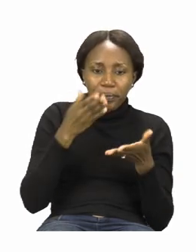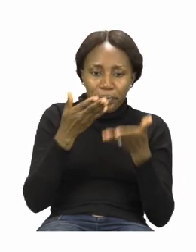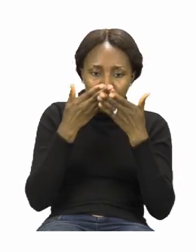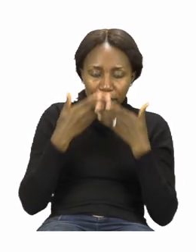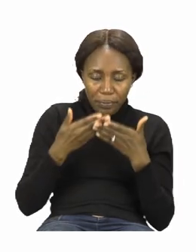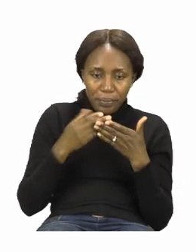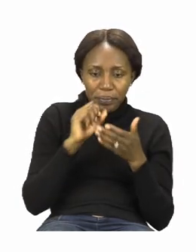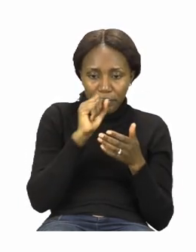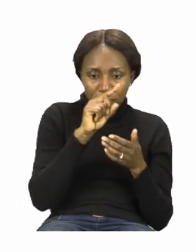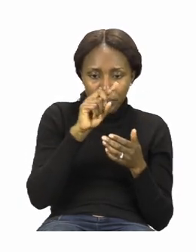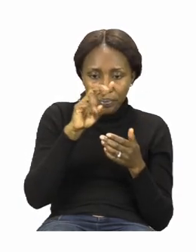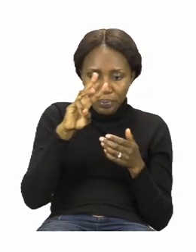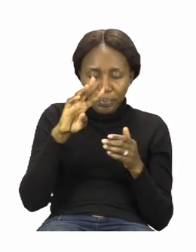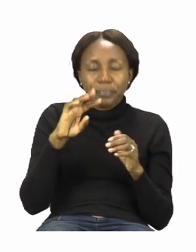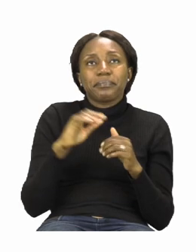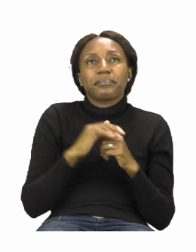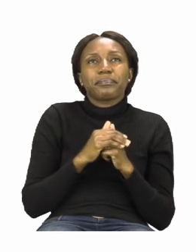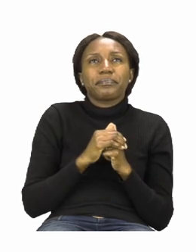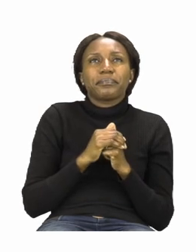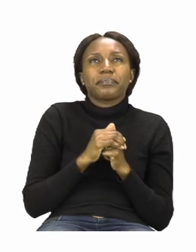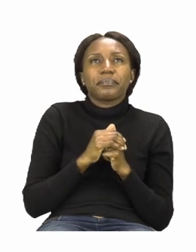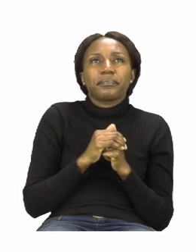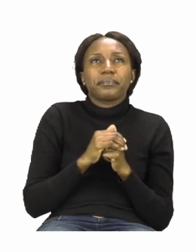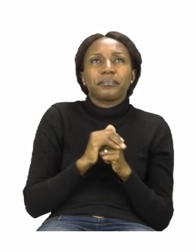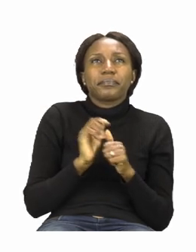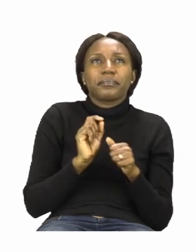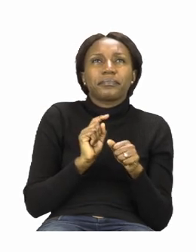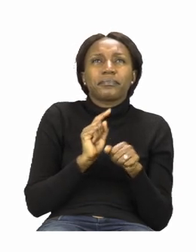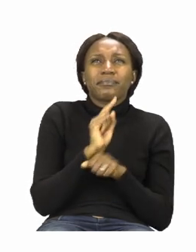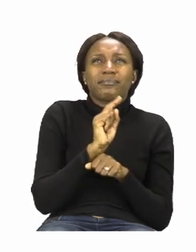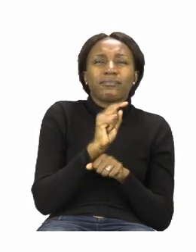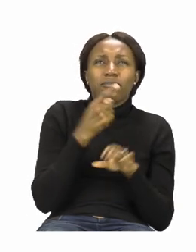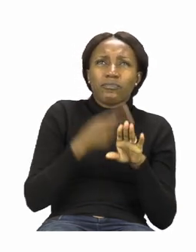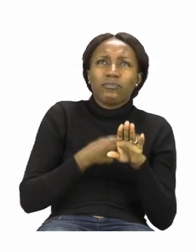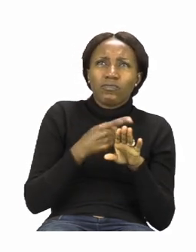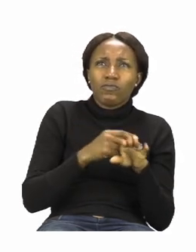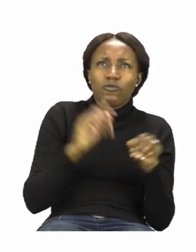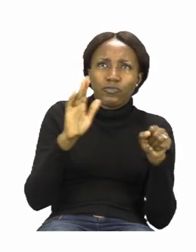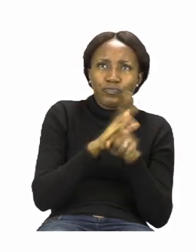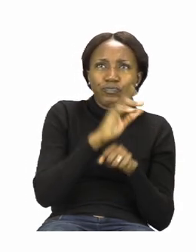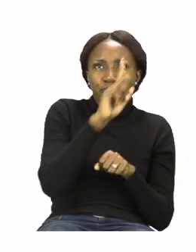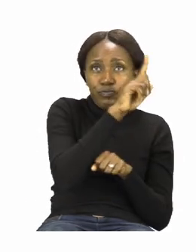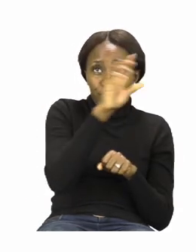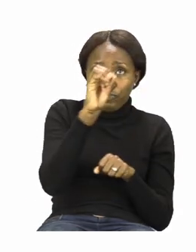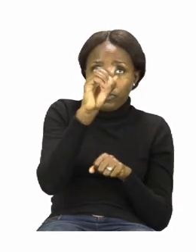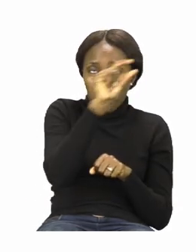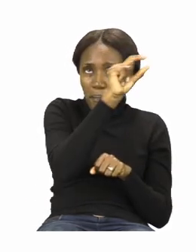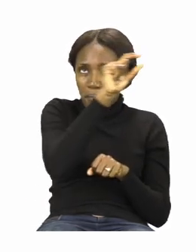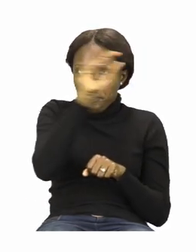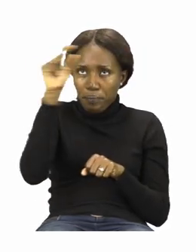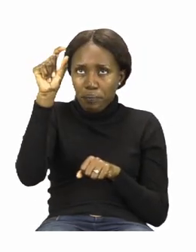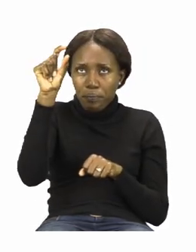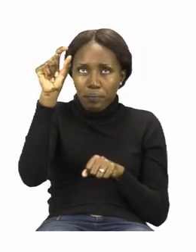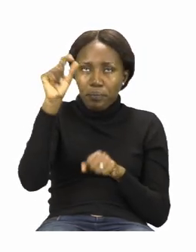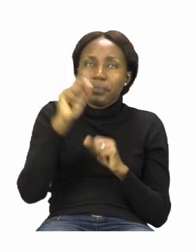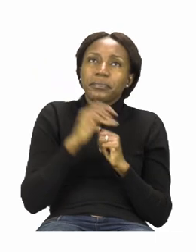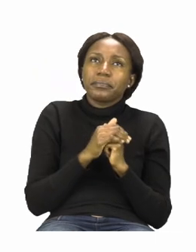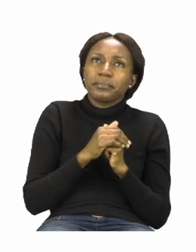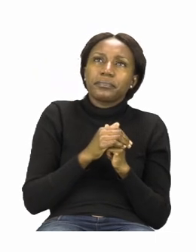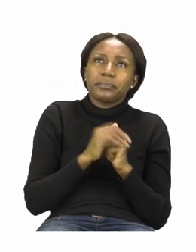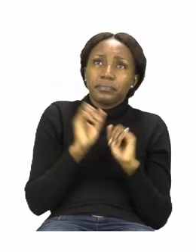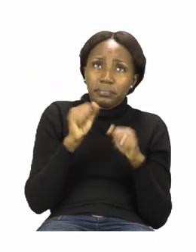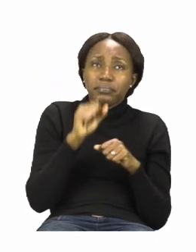to get the answer the first row is always 10 I can definitely tell you that if you count